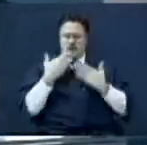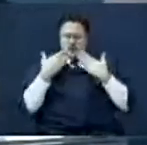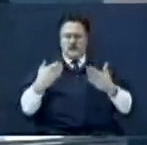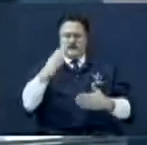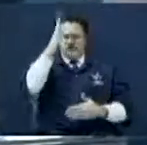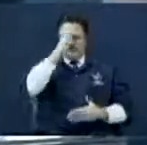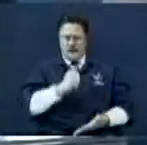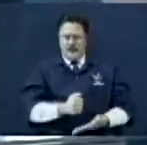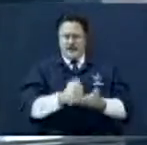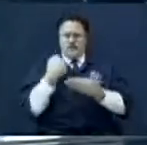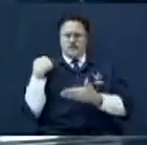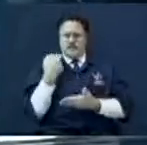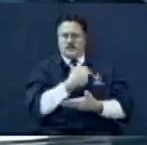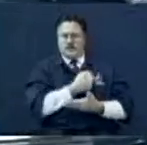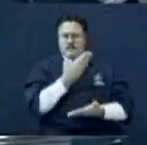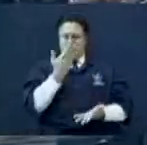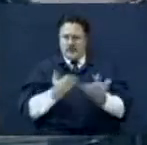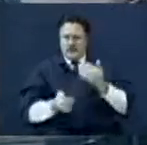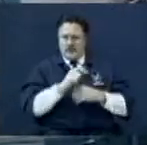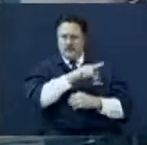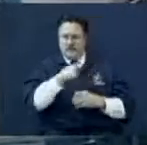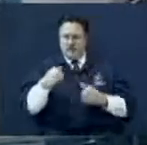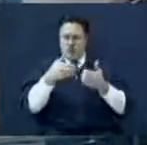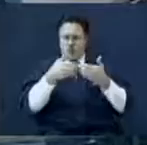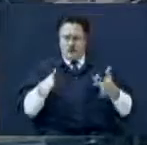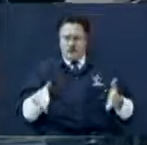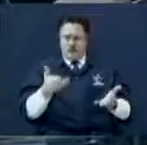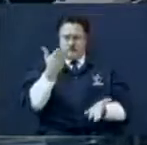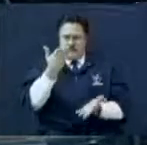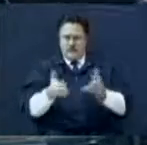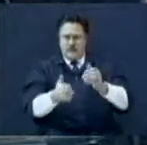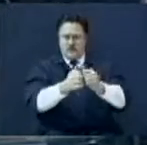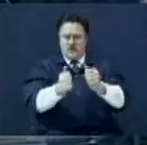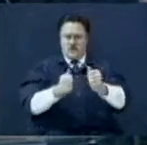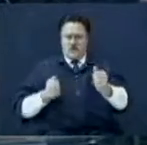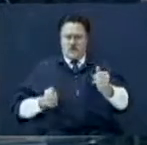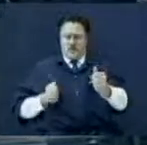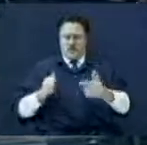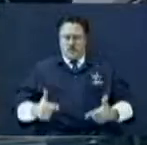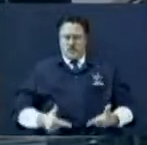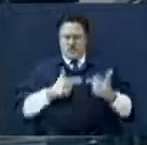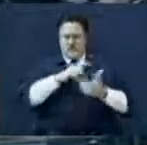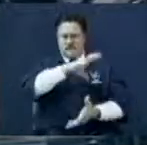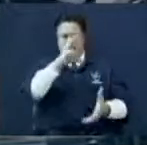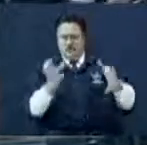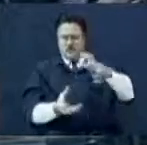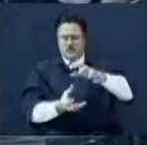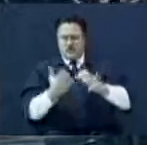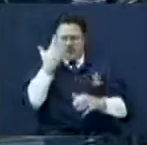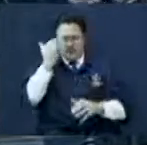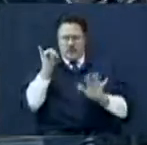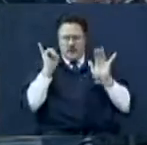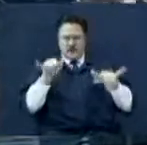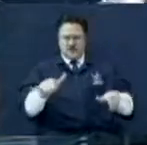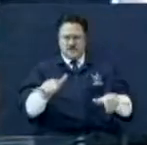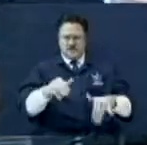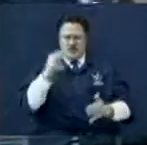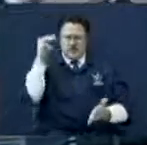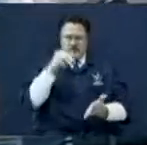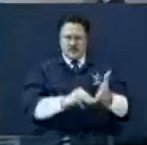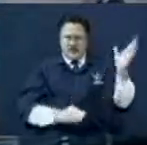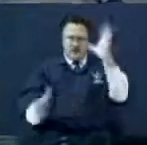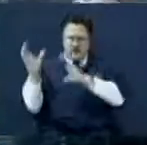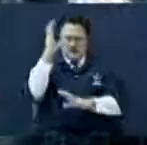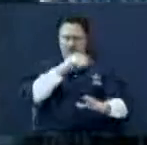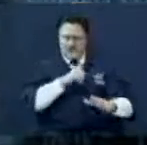you to know something. There's some of you, maybe you're lost. Maybe you're boxed, and maybe your life's a mess today. You know why you're still in the middle of your storm. You're